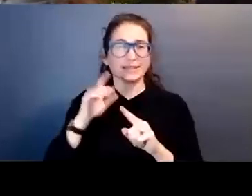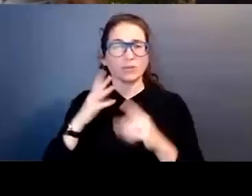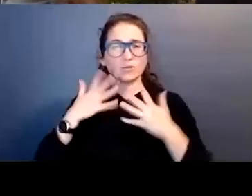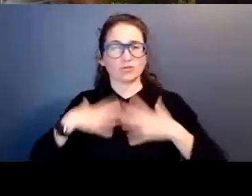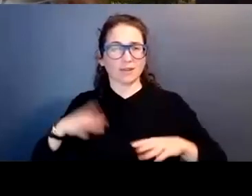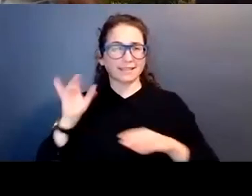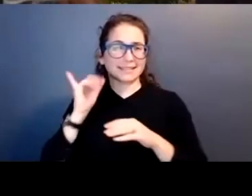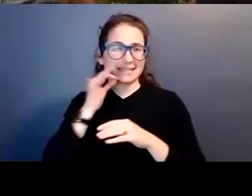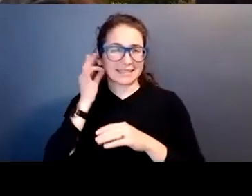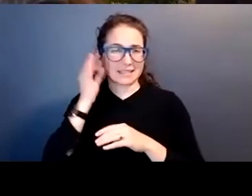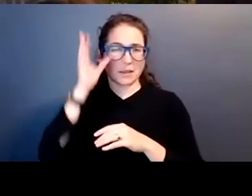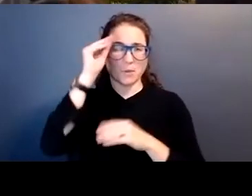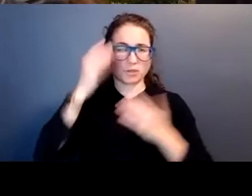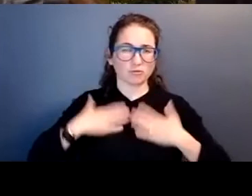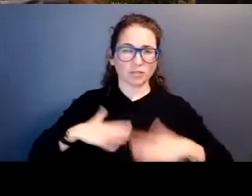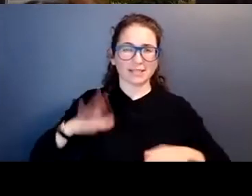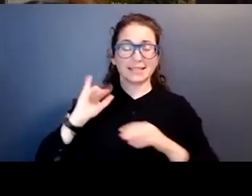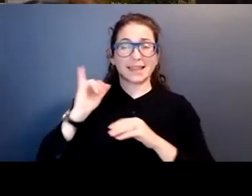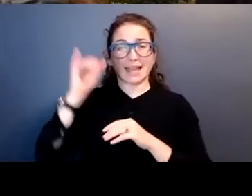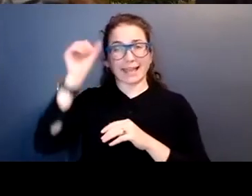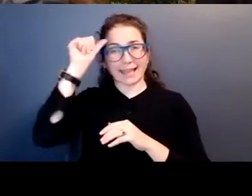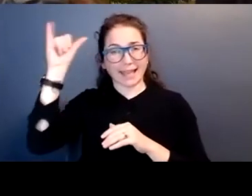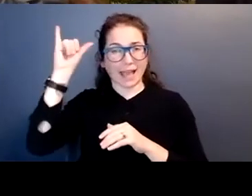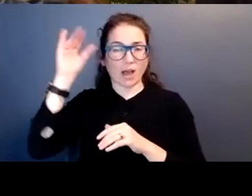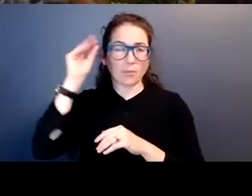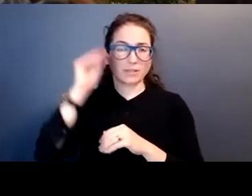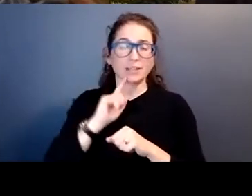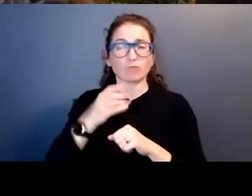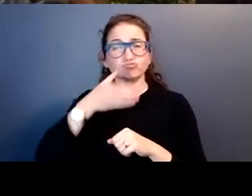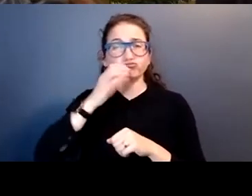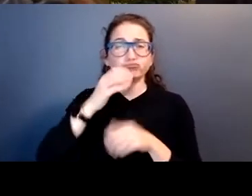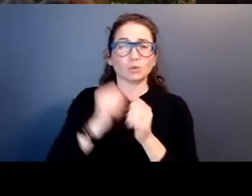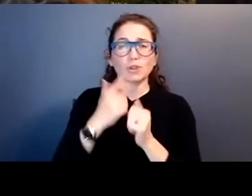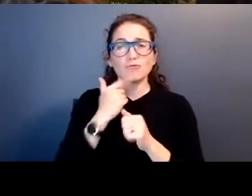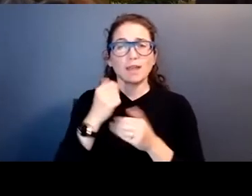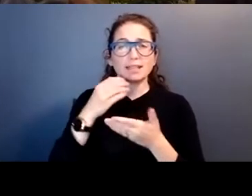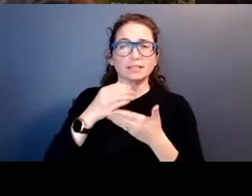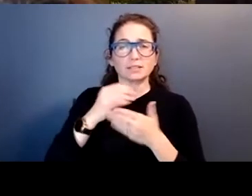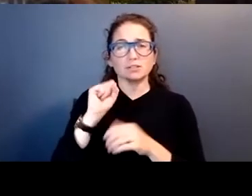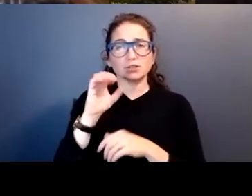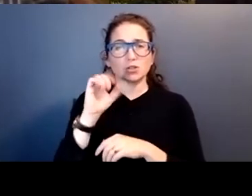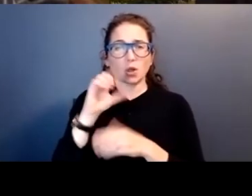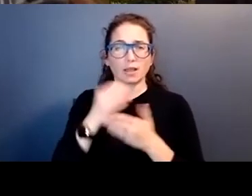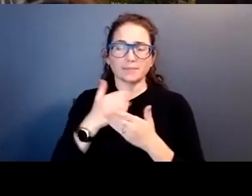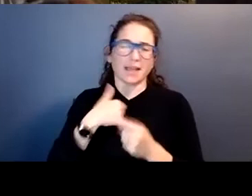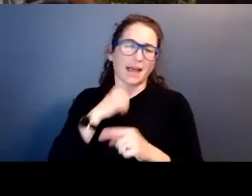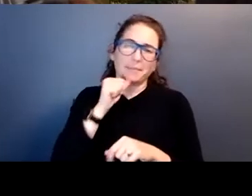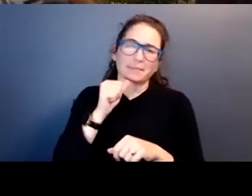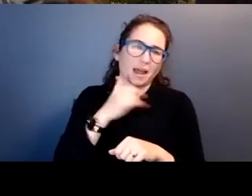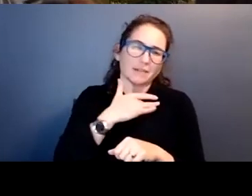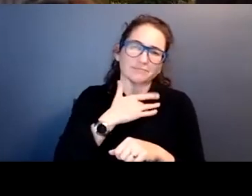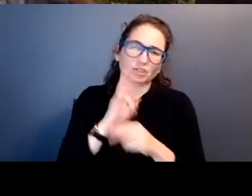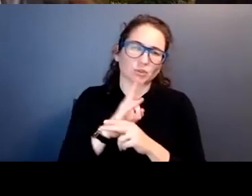the boys were dressed as Cowboys and they were drinking with their red solo cups and they put it all out there. Well, I'm not a social media user